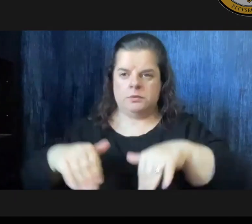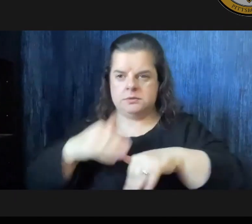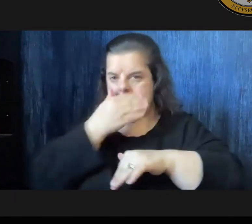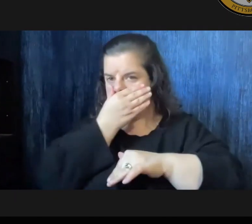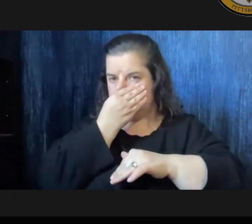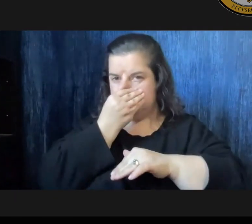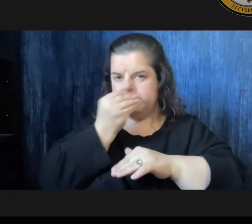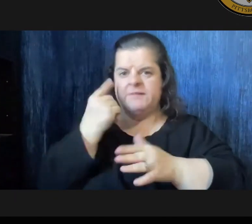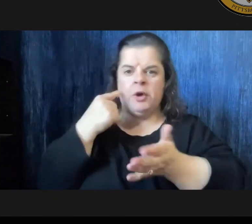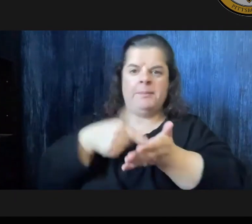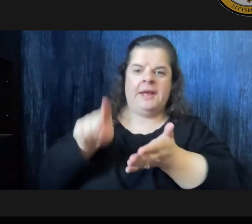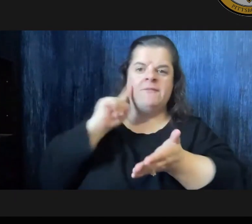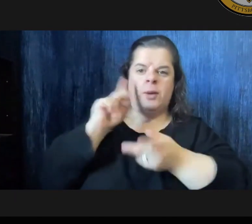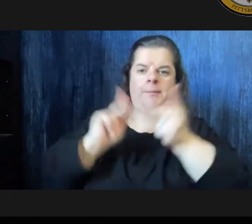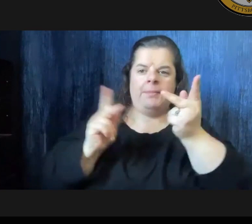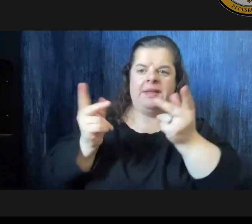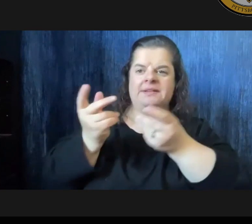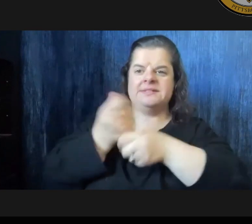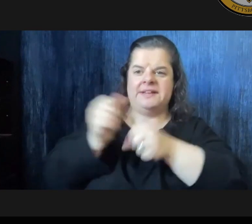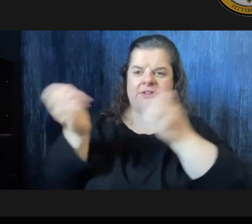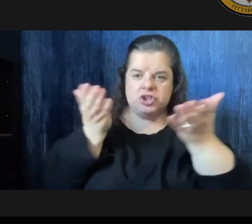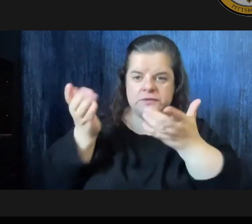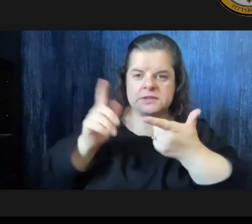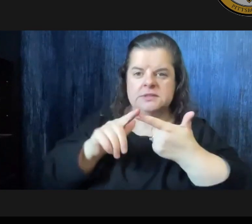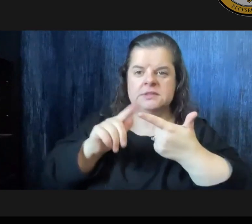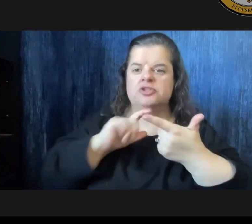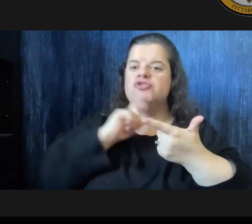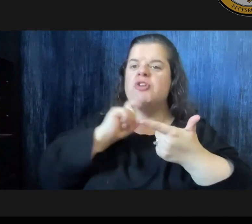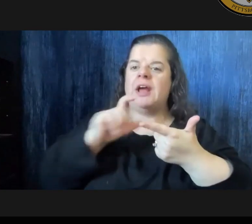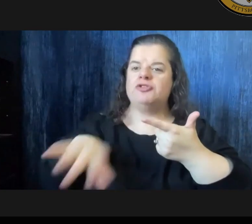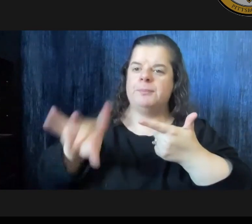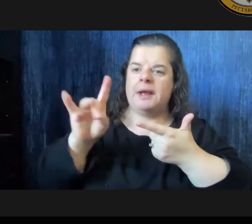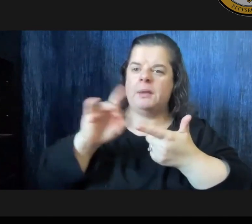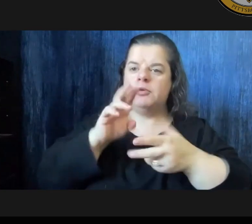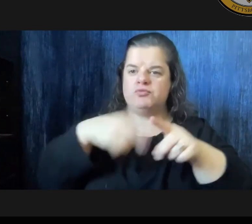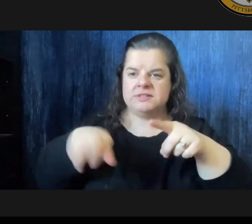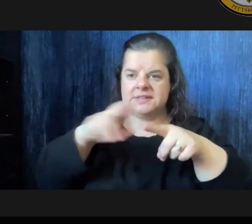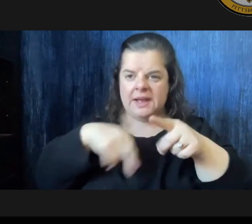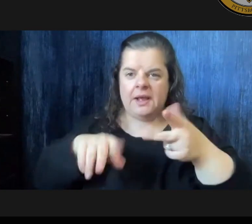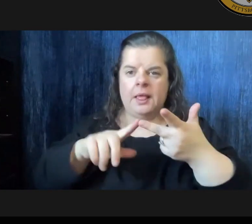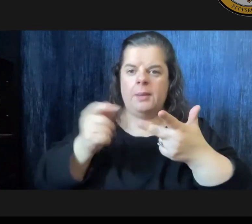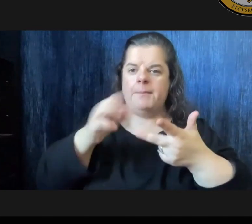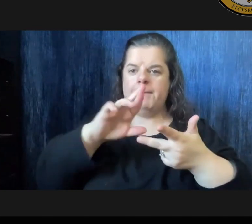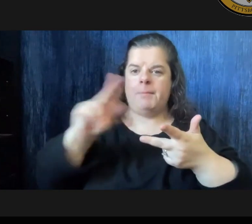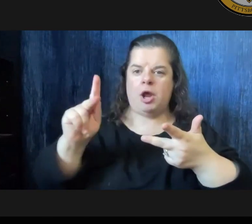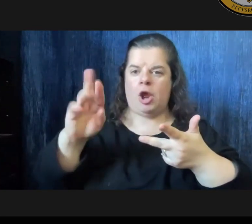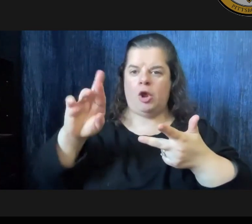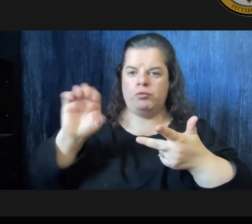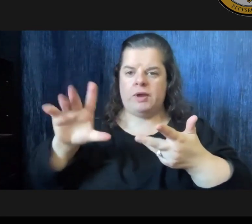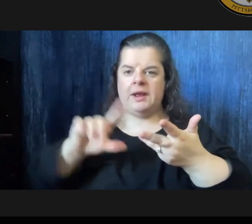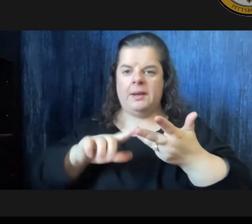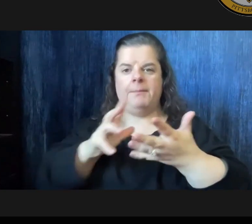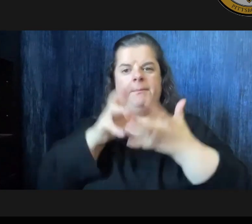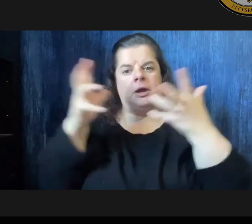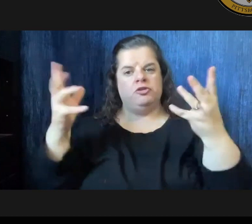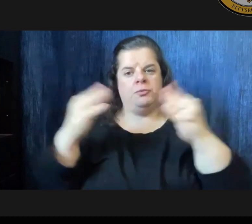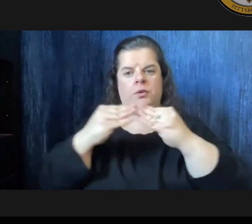pay for public safety services trash pickup and recycling parks and recreation and much more